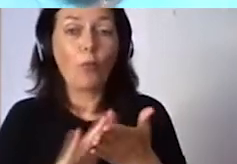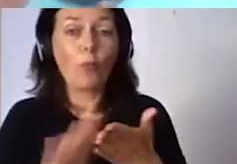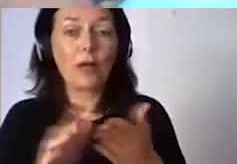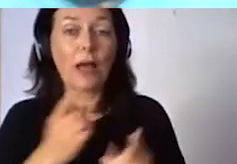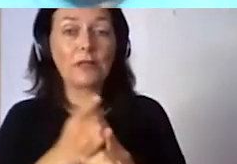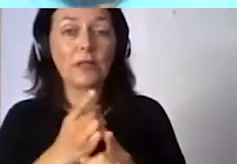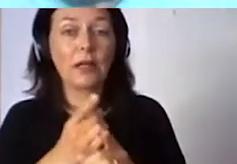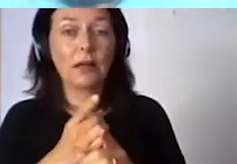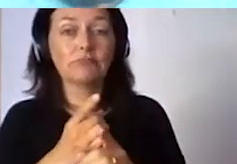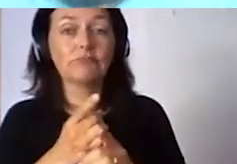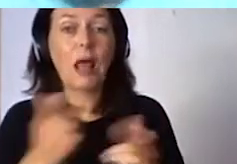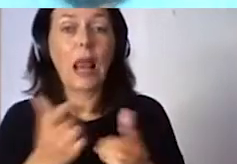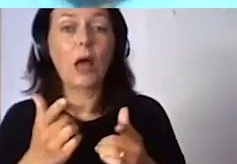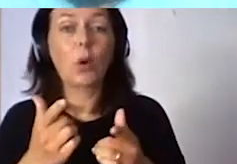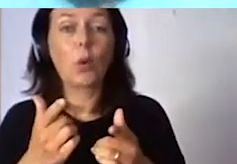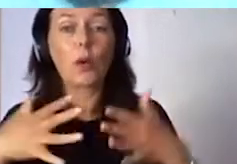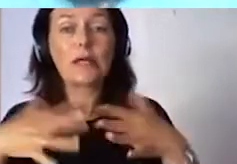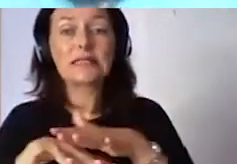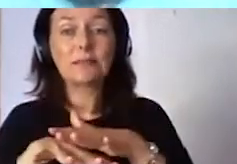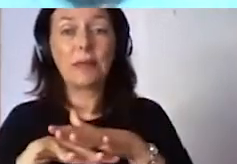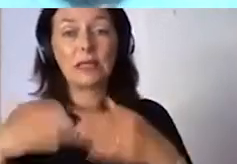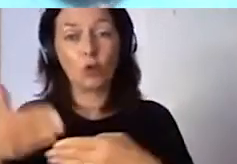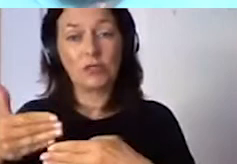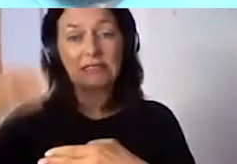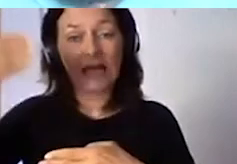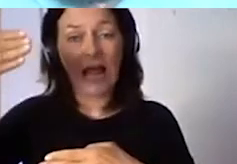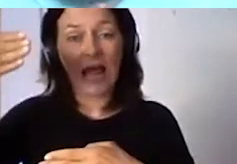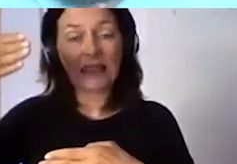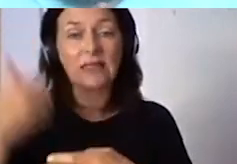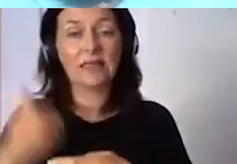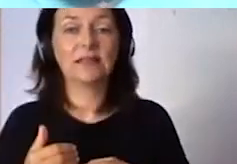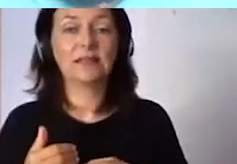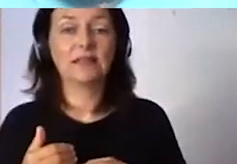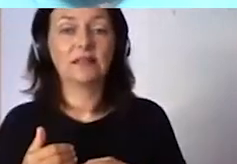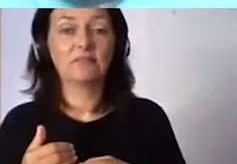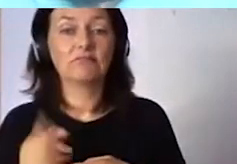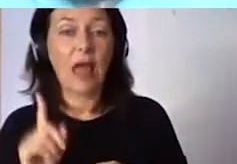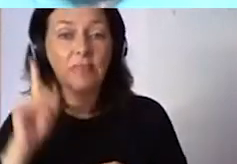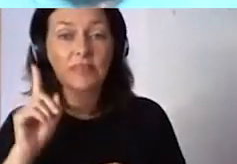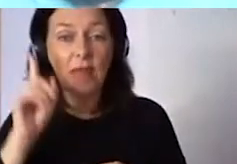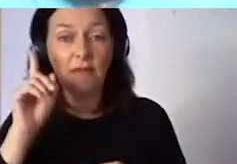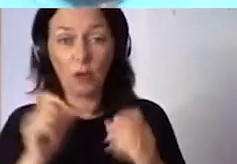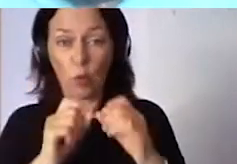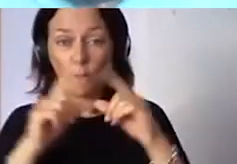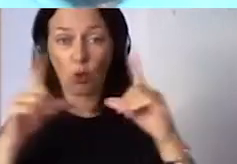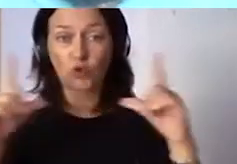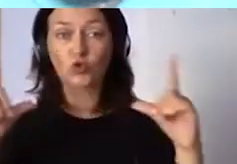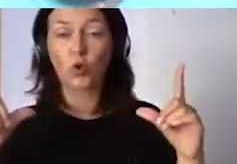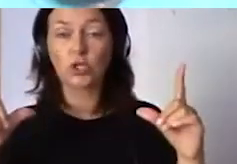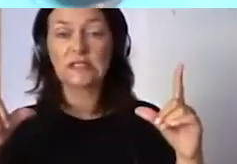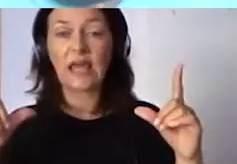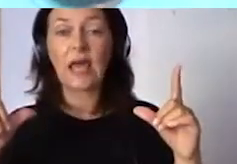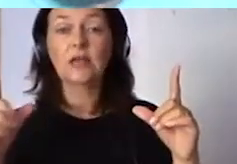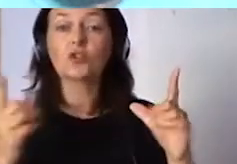top of the slide the instructions. It's very easy. You can also use your